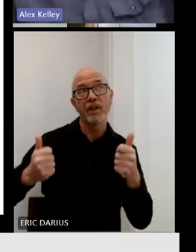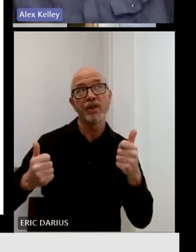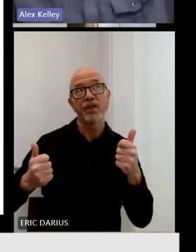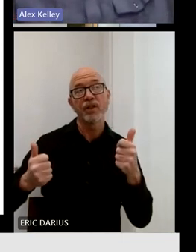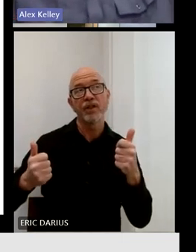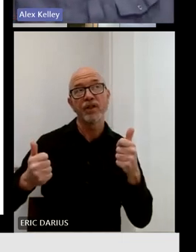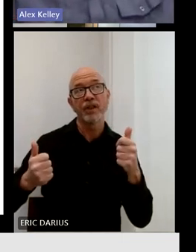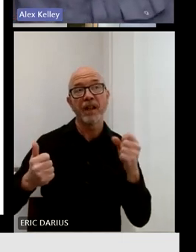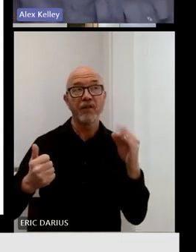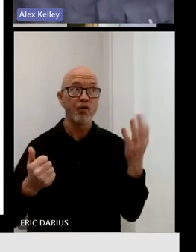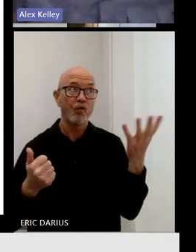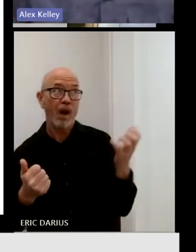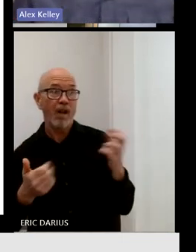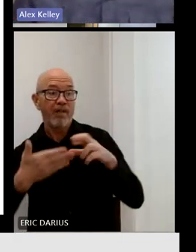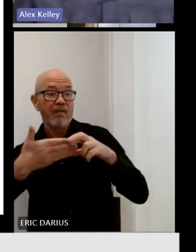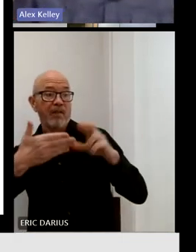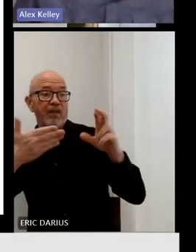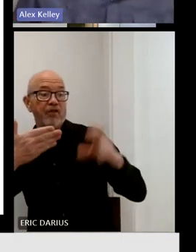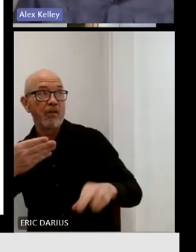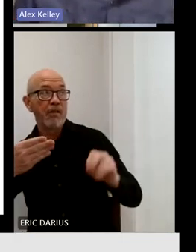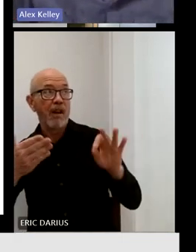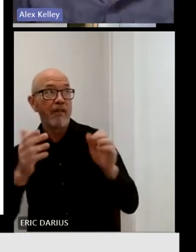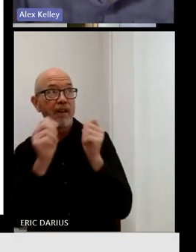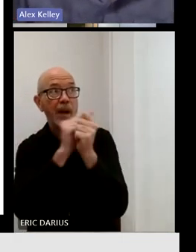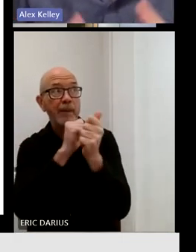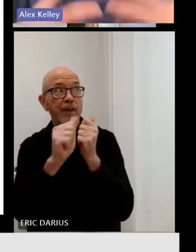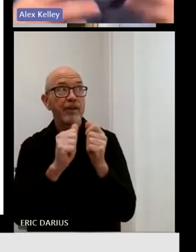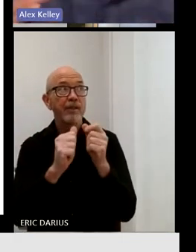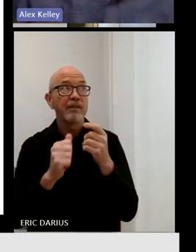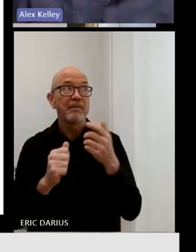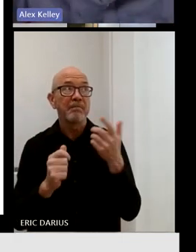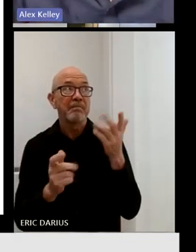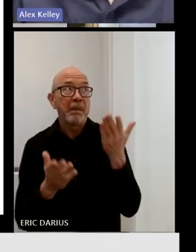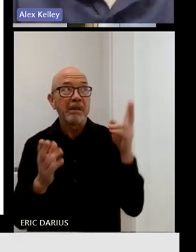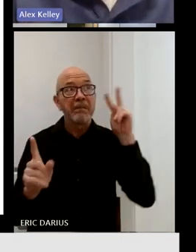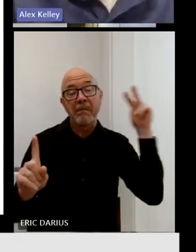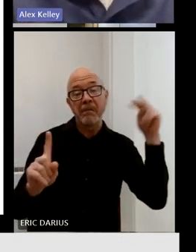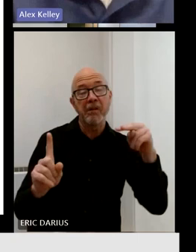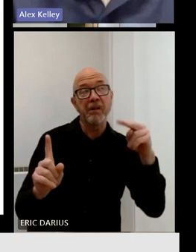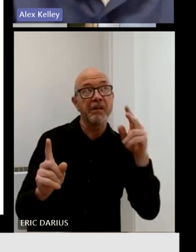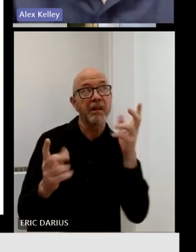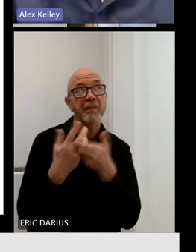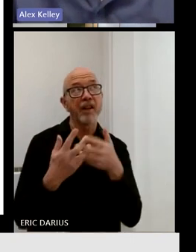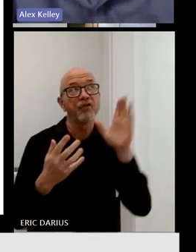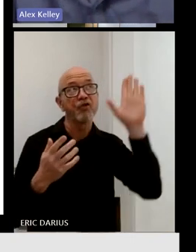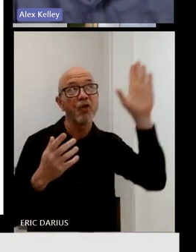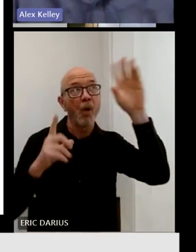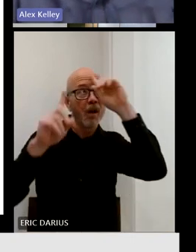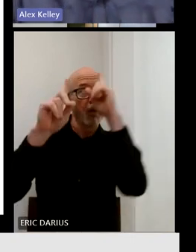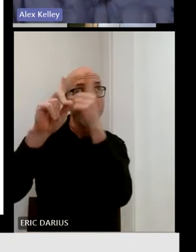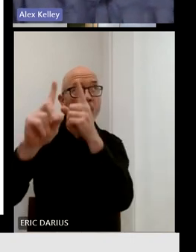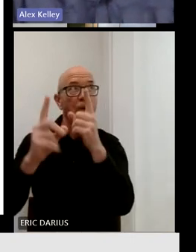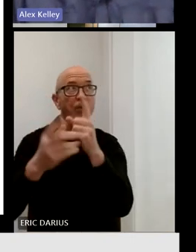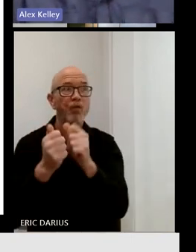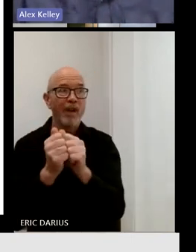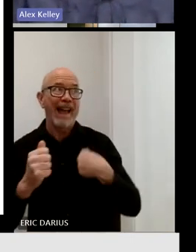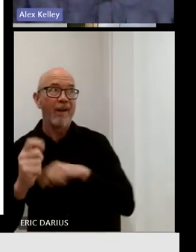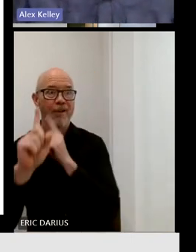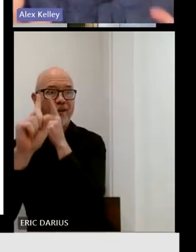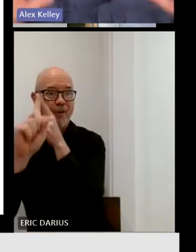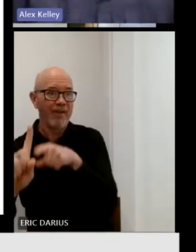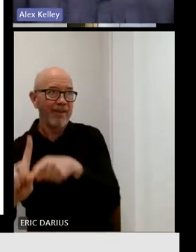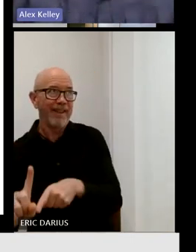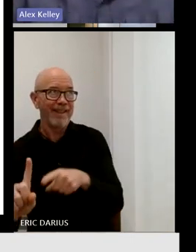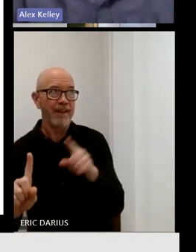better framework for the goal? And so we're just prompting the legislature to think about some of these questions as they